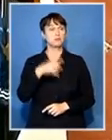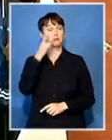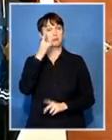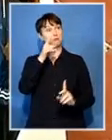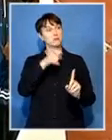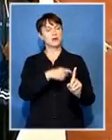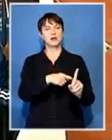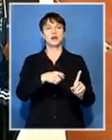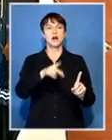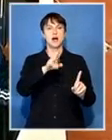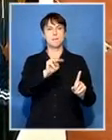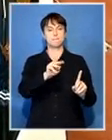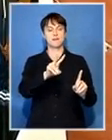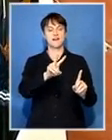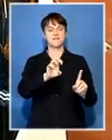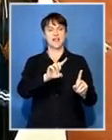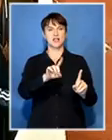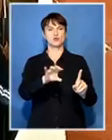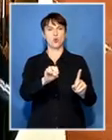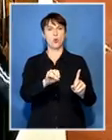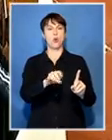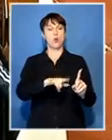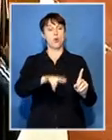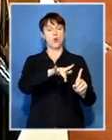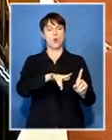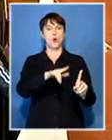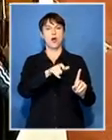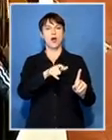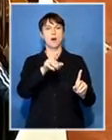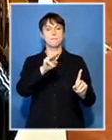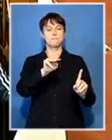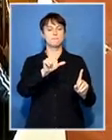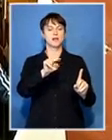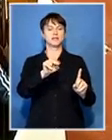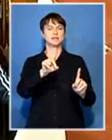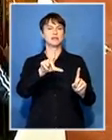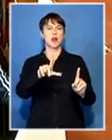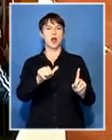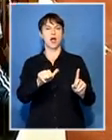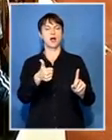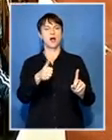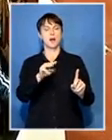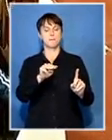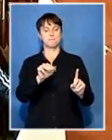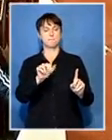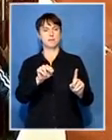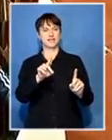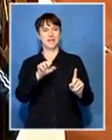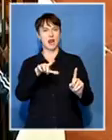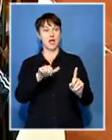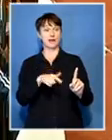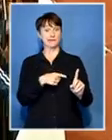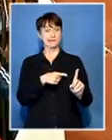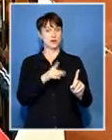his vote at Inverso at 10 o'clock this morning and we've also heard that the late former president Nelson